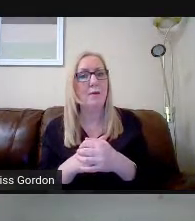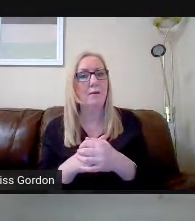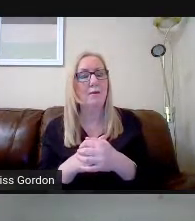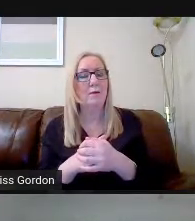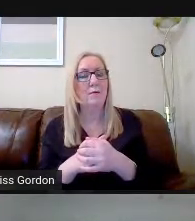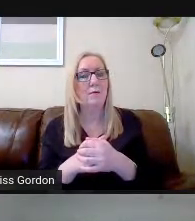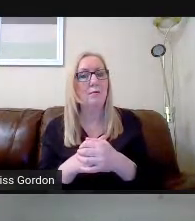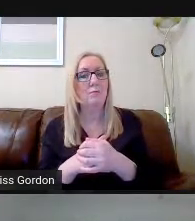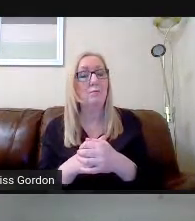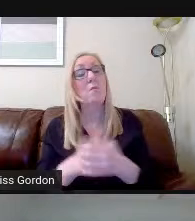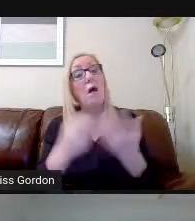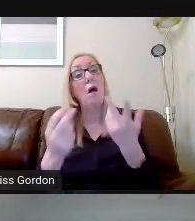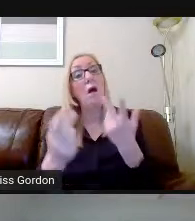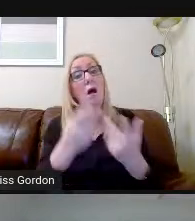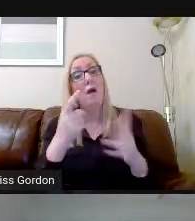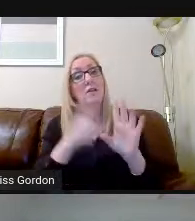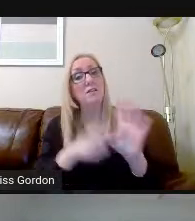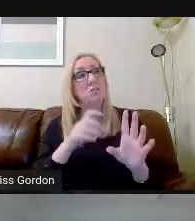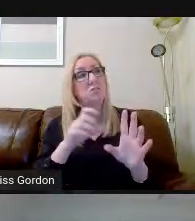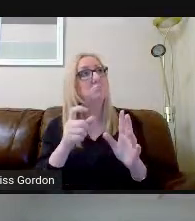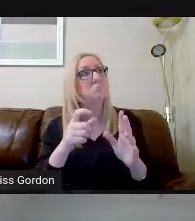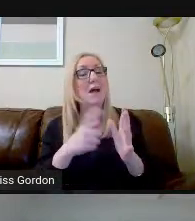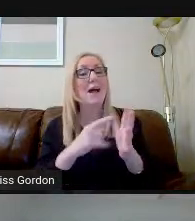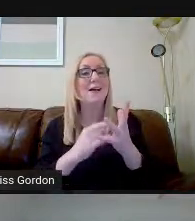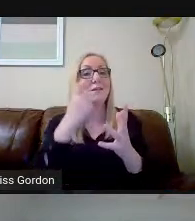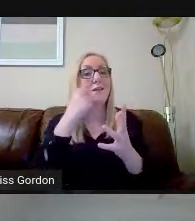other years as your youngsters move on,